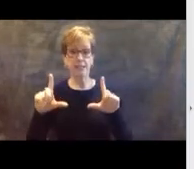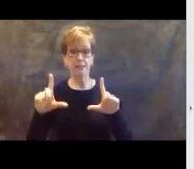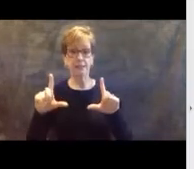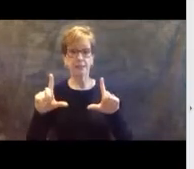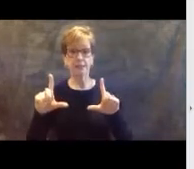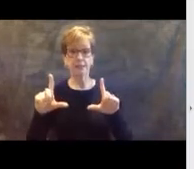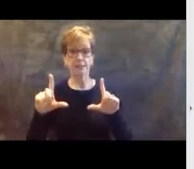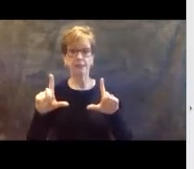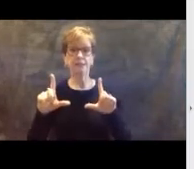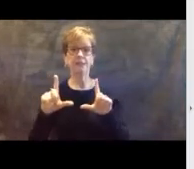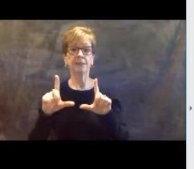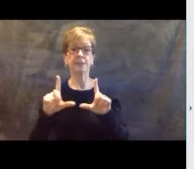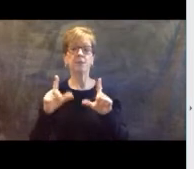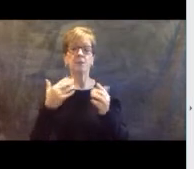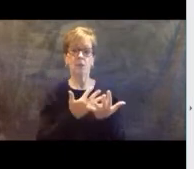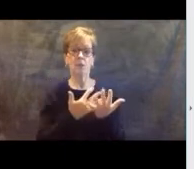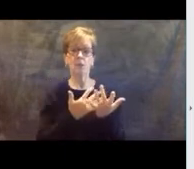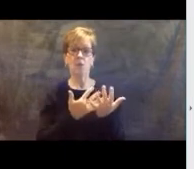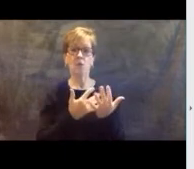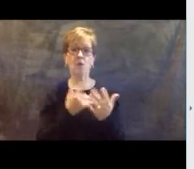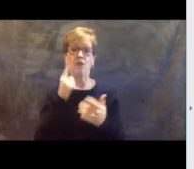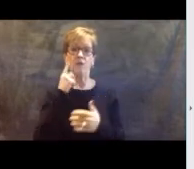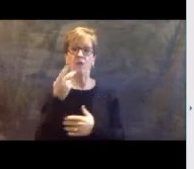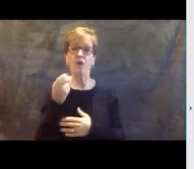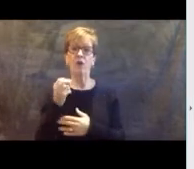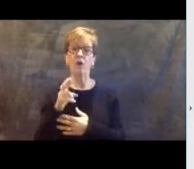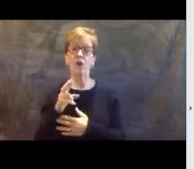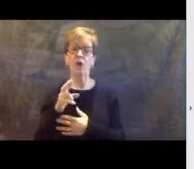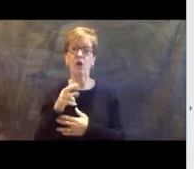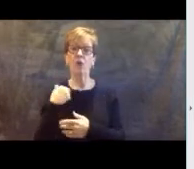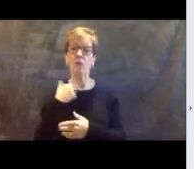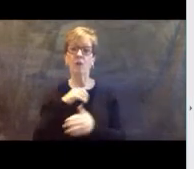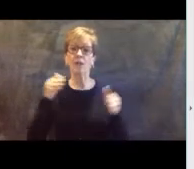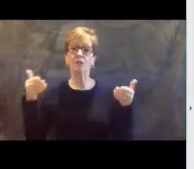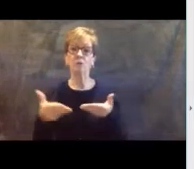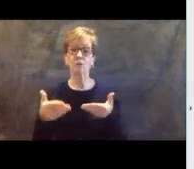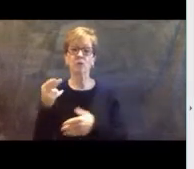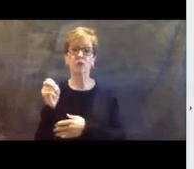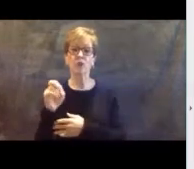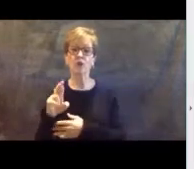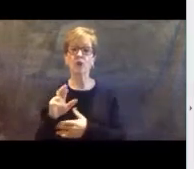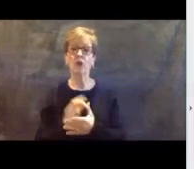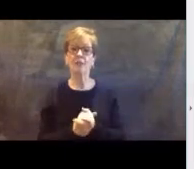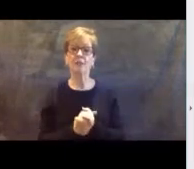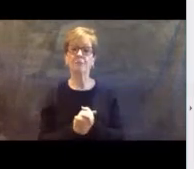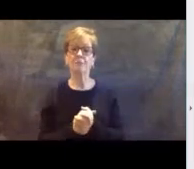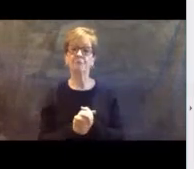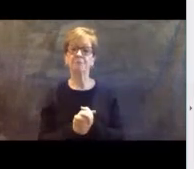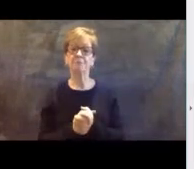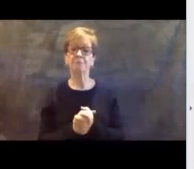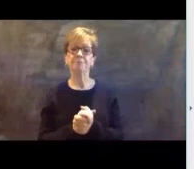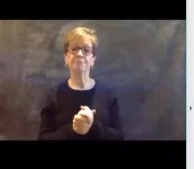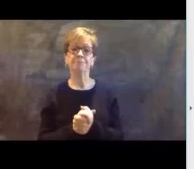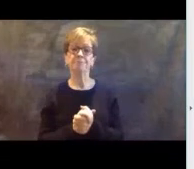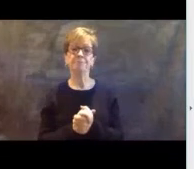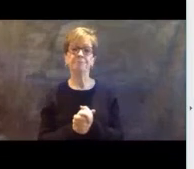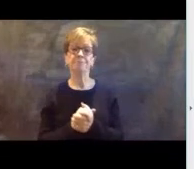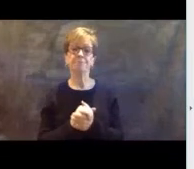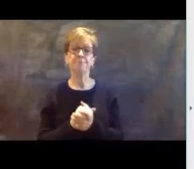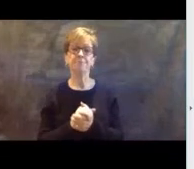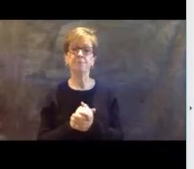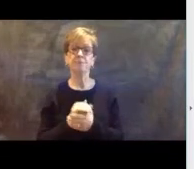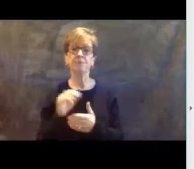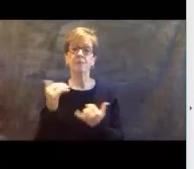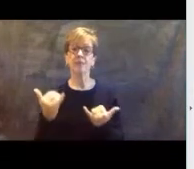as we wait for her and then when she comes we will introduce her to Lieutenant Coleman's slide. Lieutenant Governor.